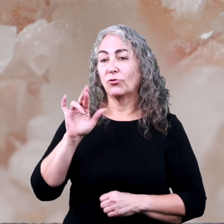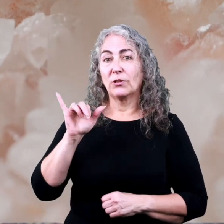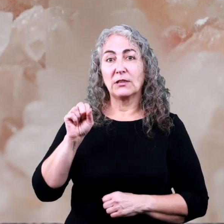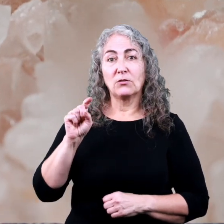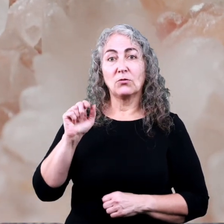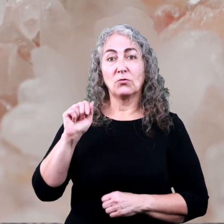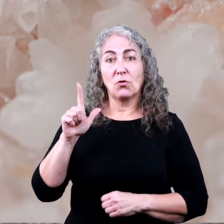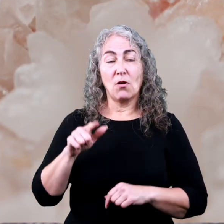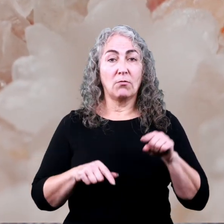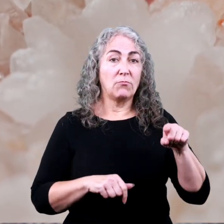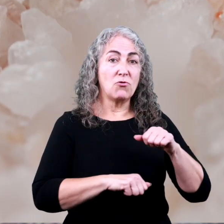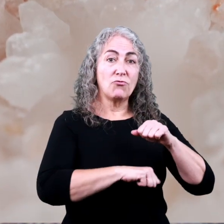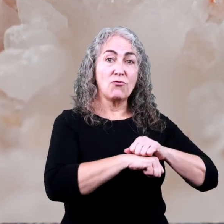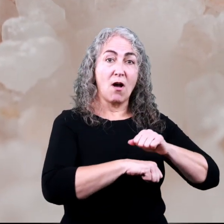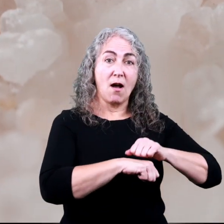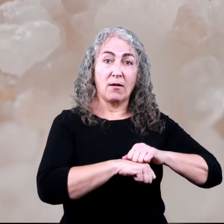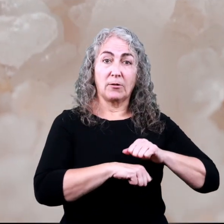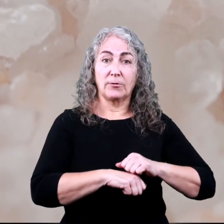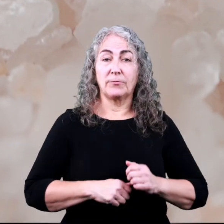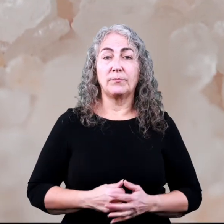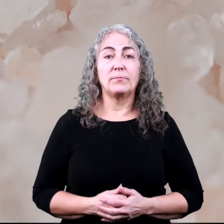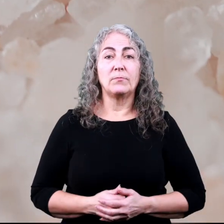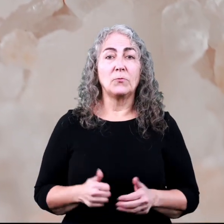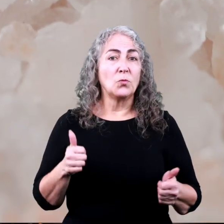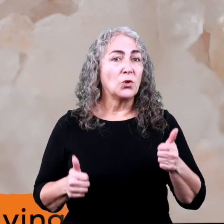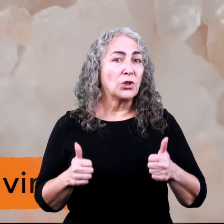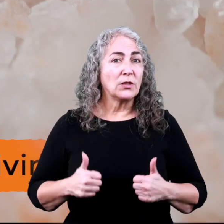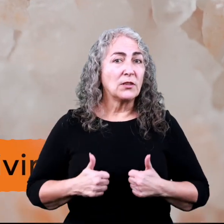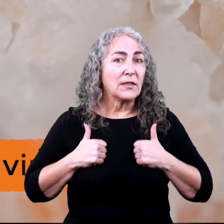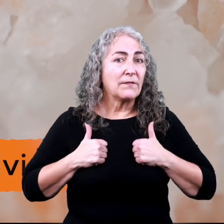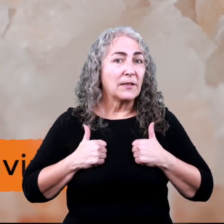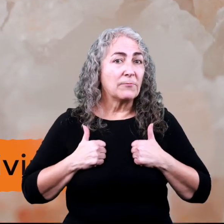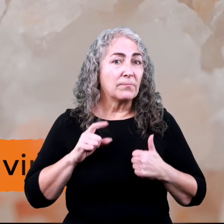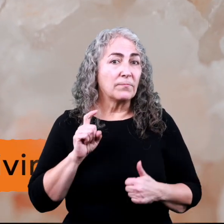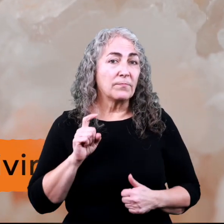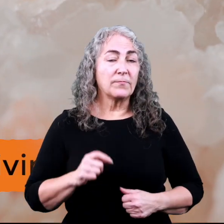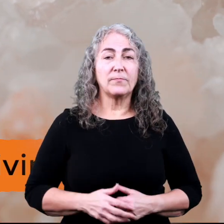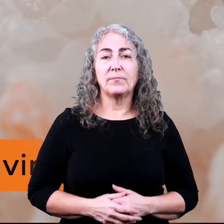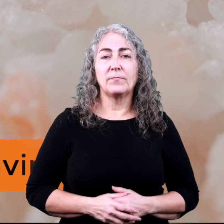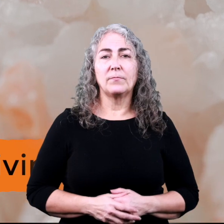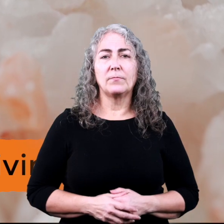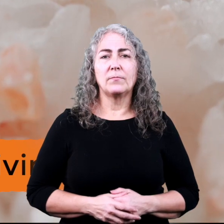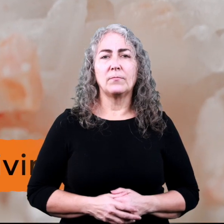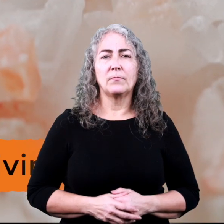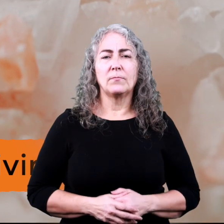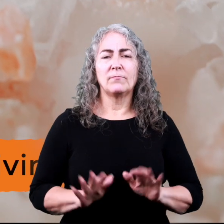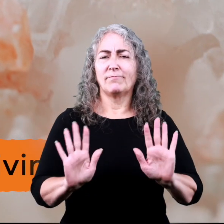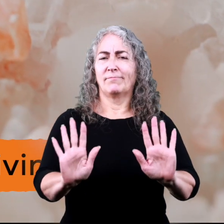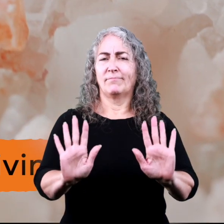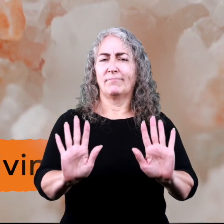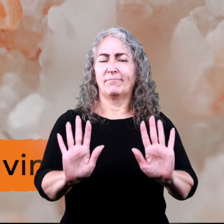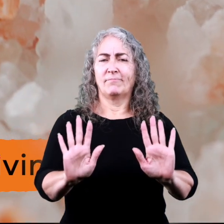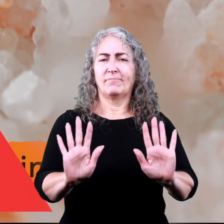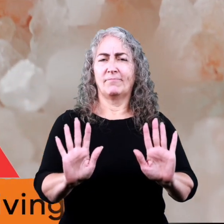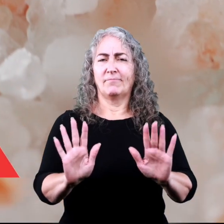have a crystal And a rock Is one of these objects living?